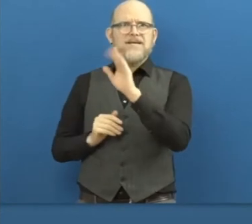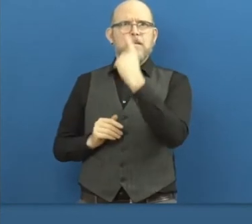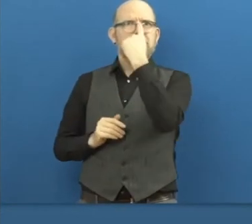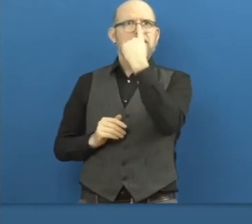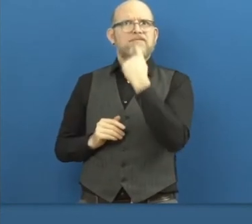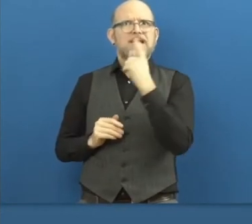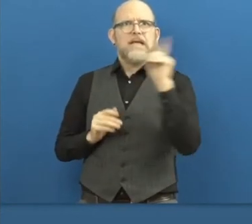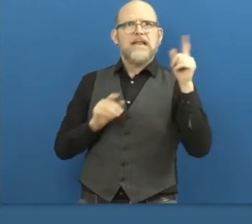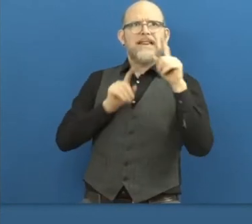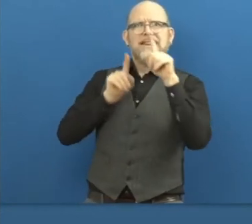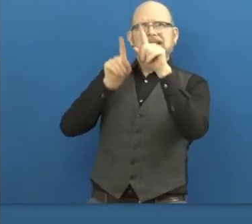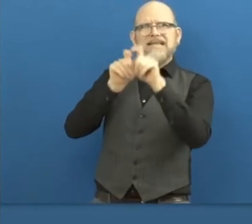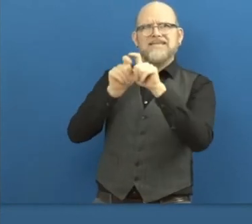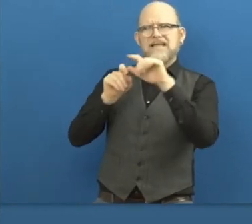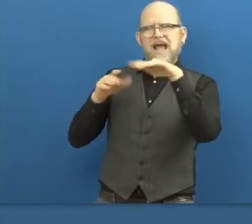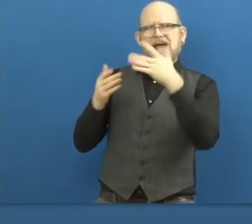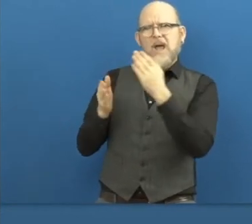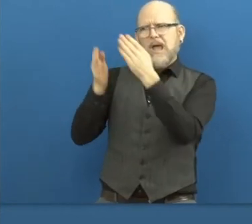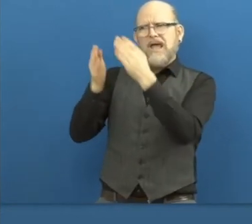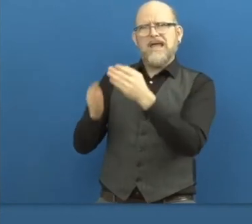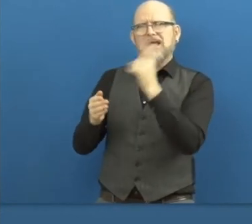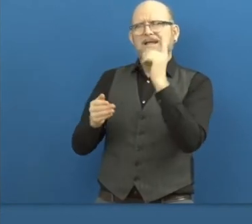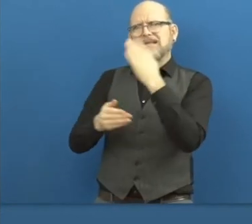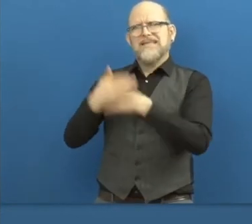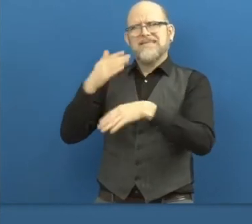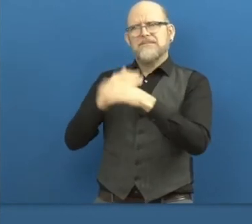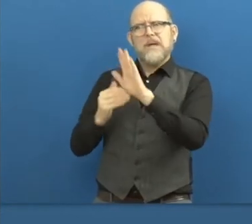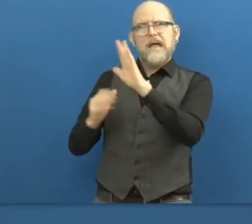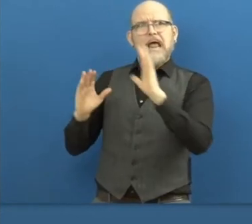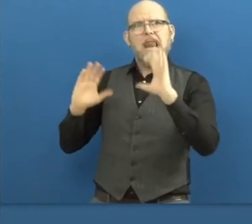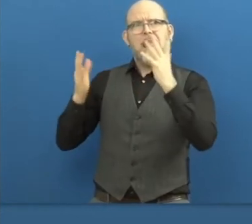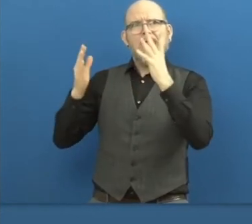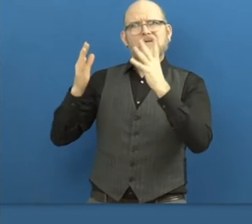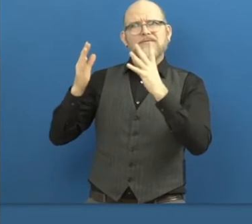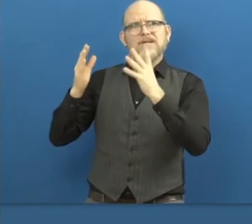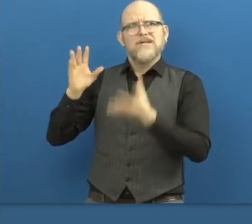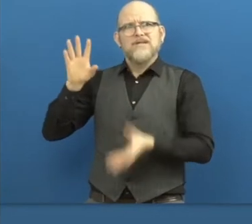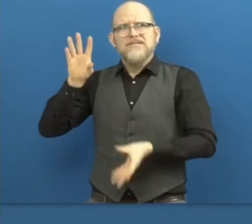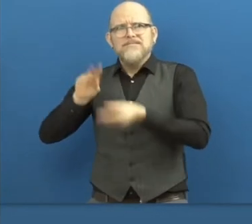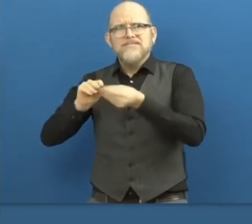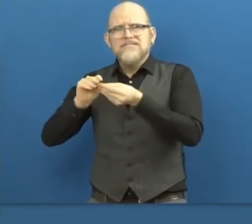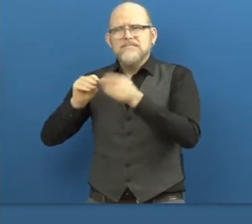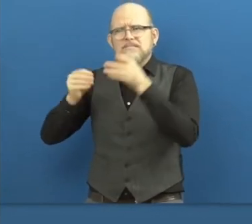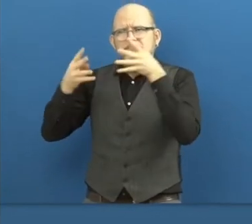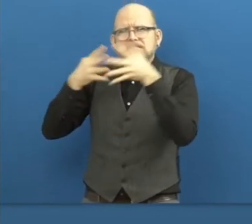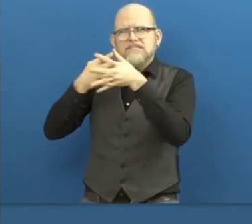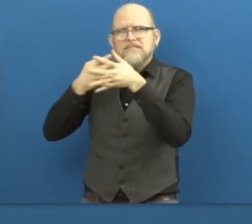the resume but the person who is behind but what is the best job opportunity,